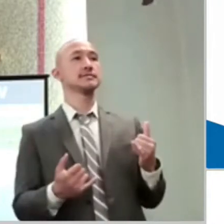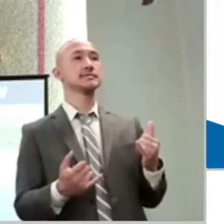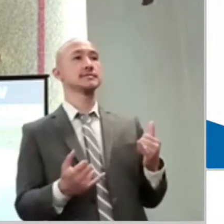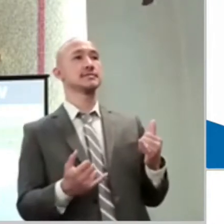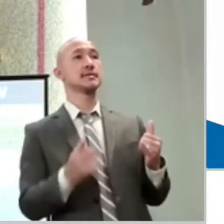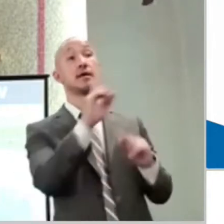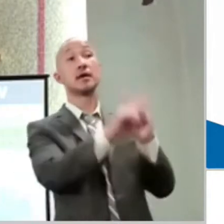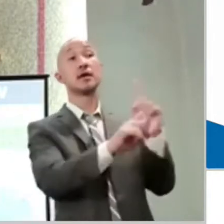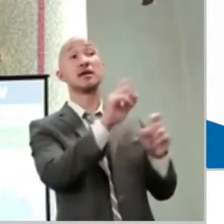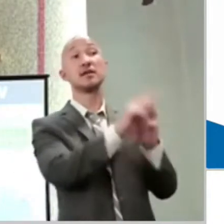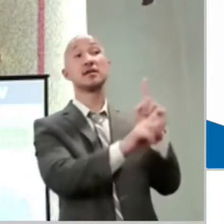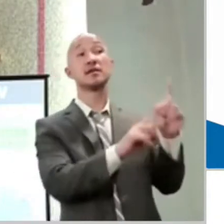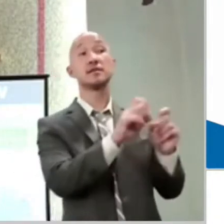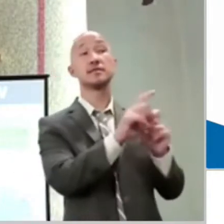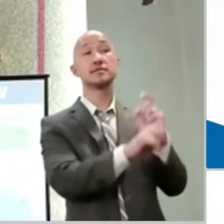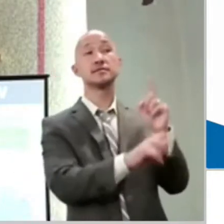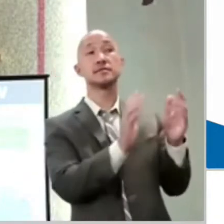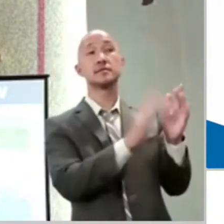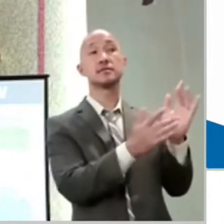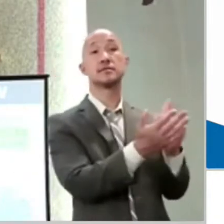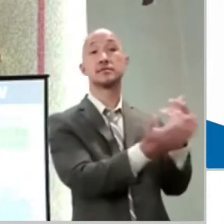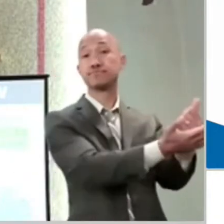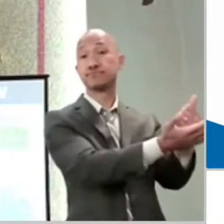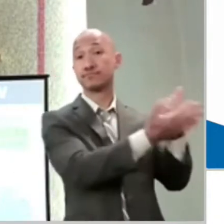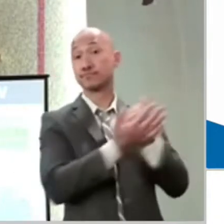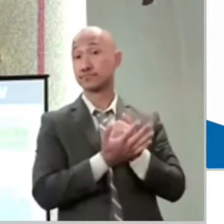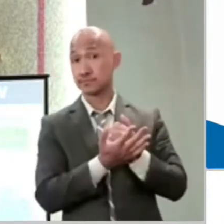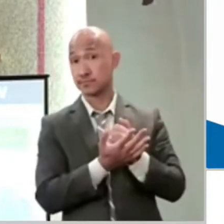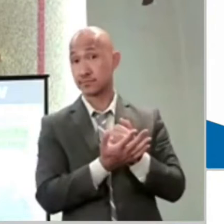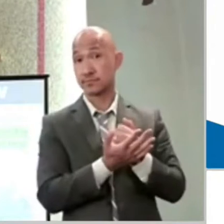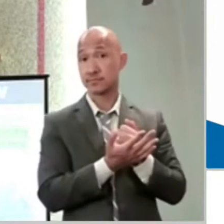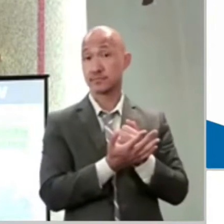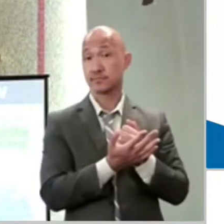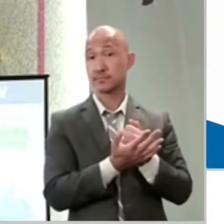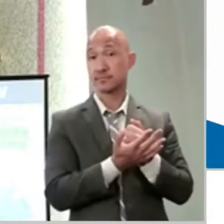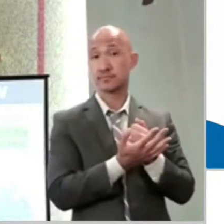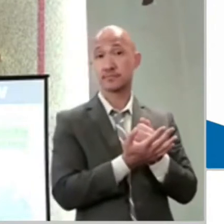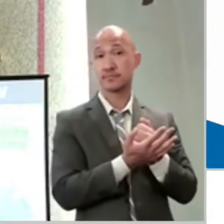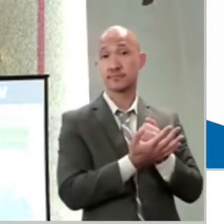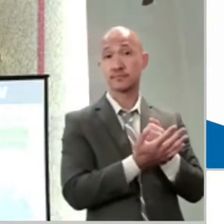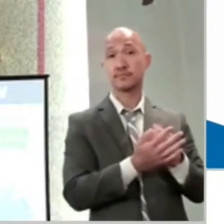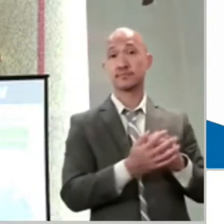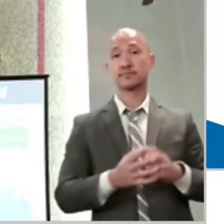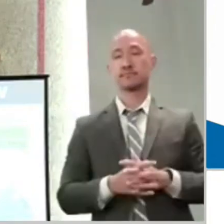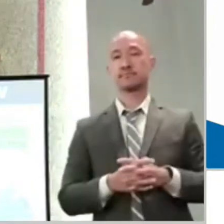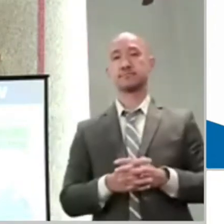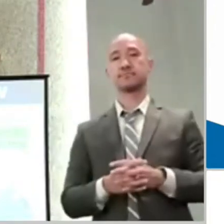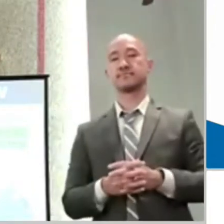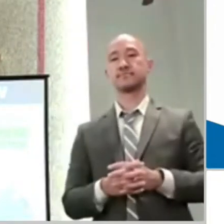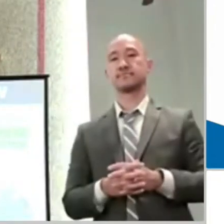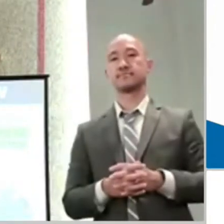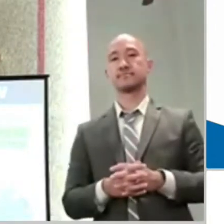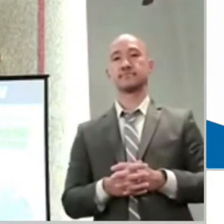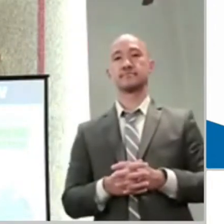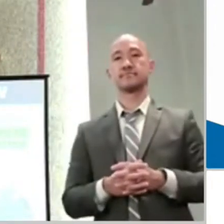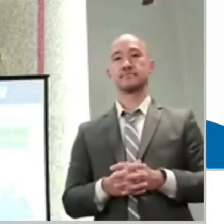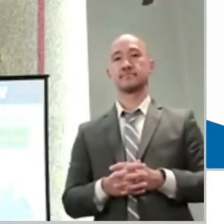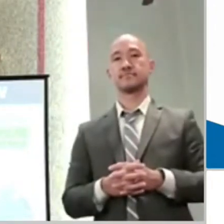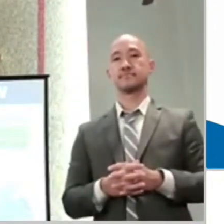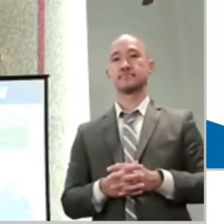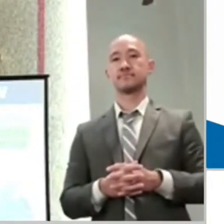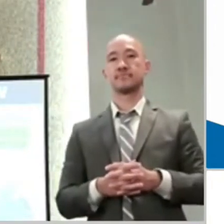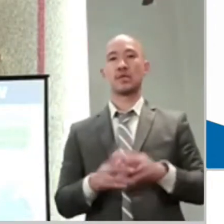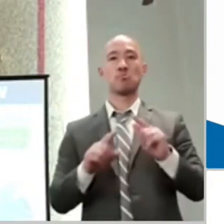could possibly help him, as he looked to the disciples. But he doesn't really know who is standing